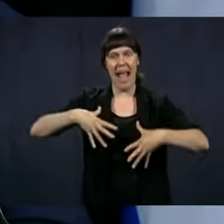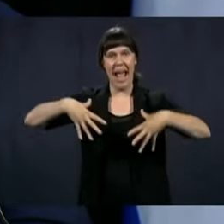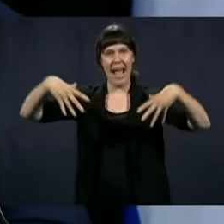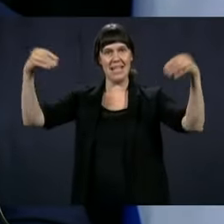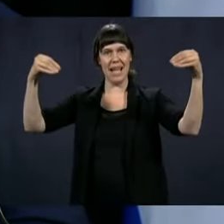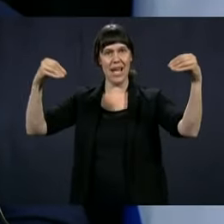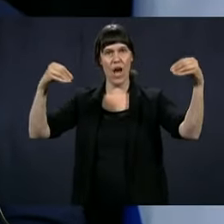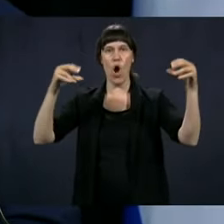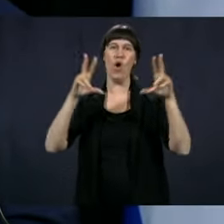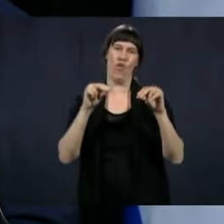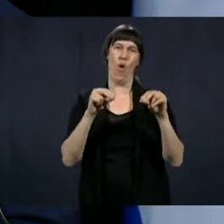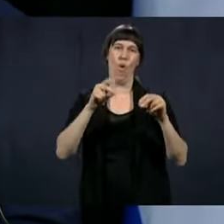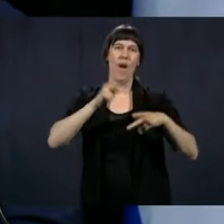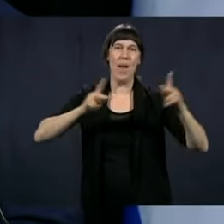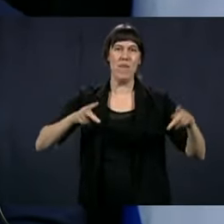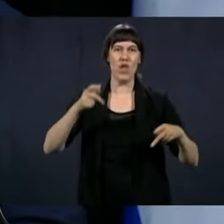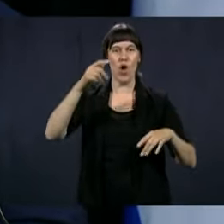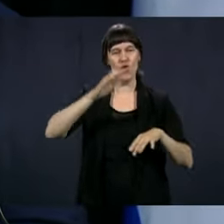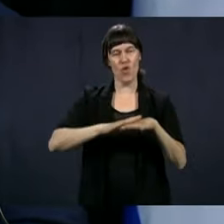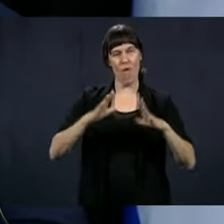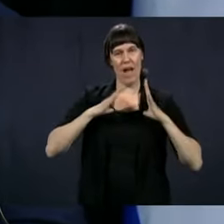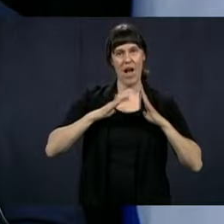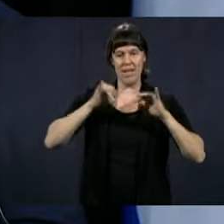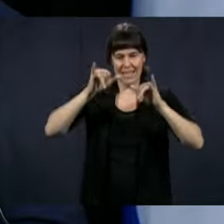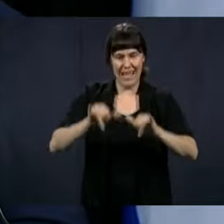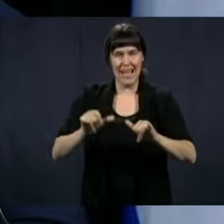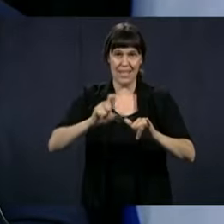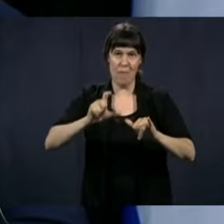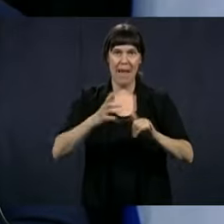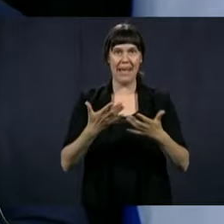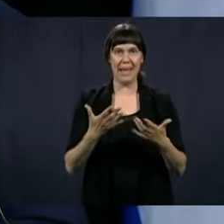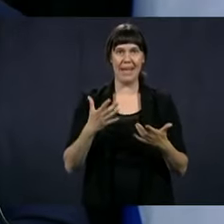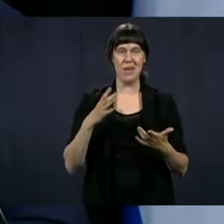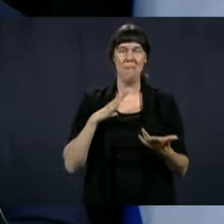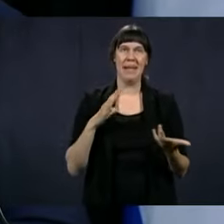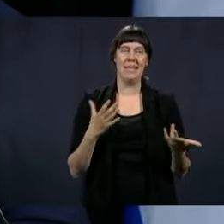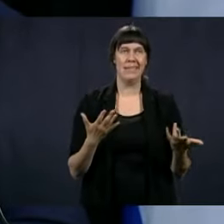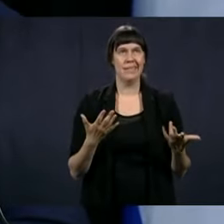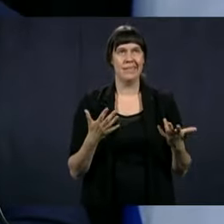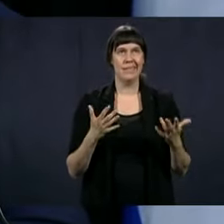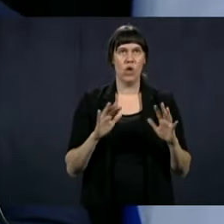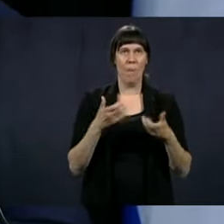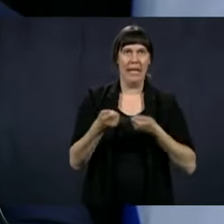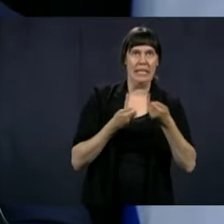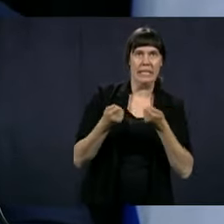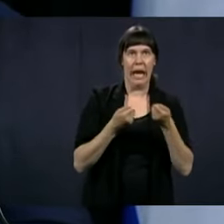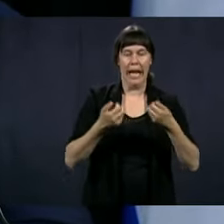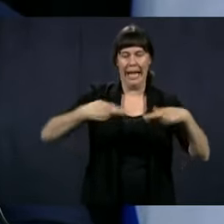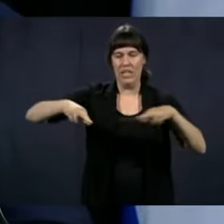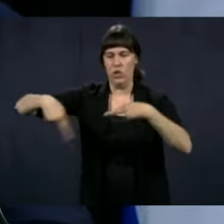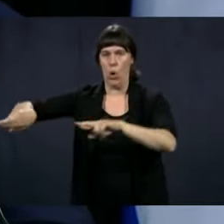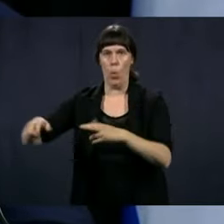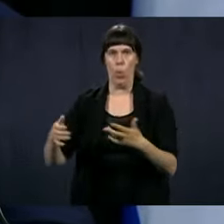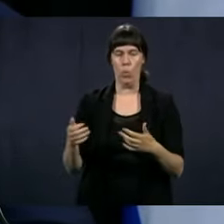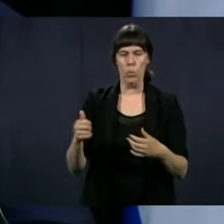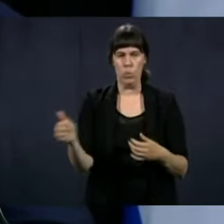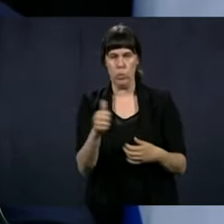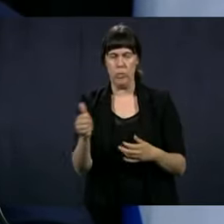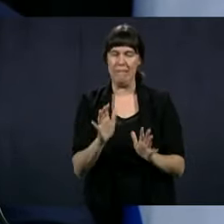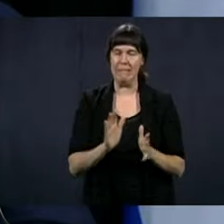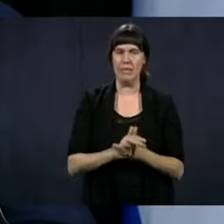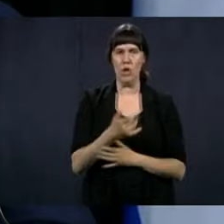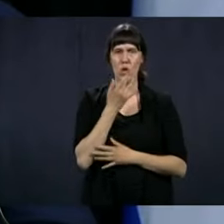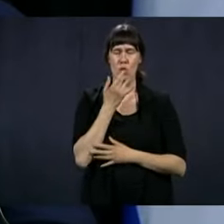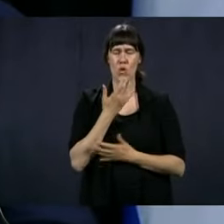But at the same time, it can increase the number of people who are going to go from one region to another. And I would like to be able to answer that